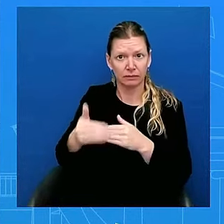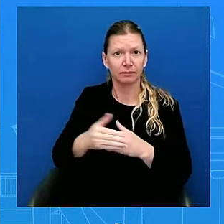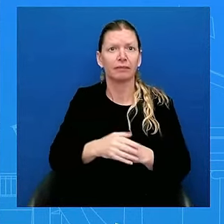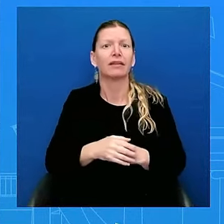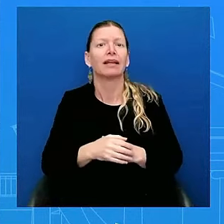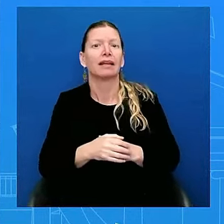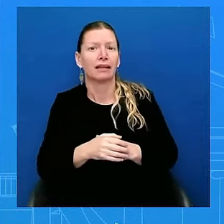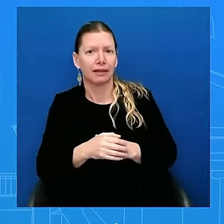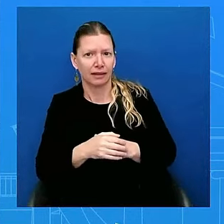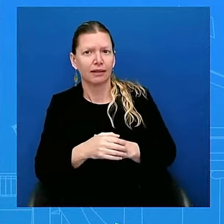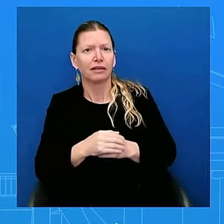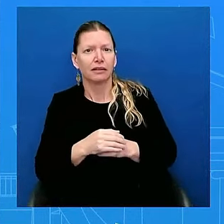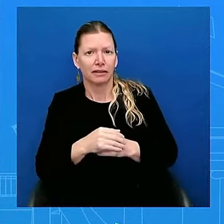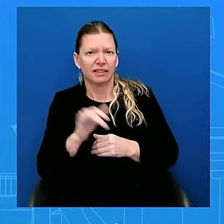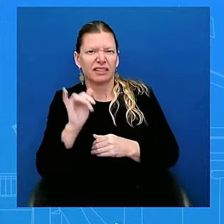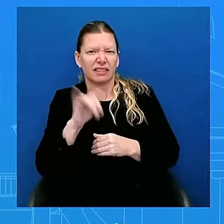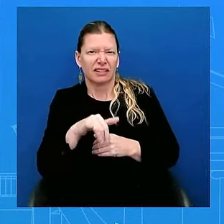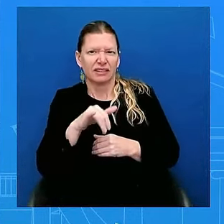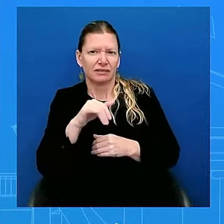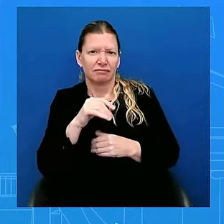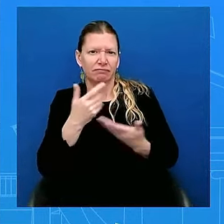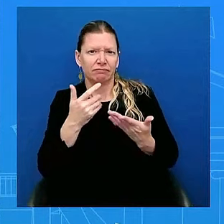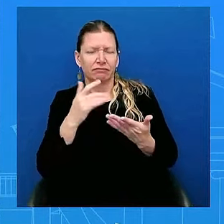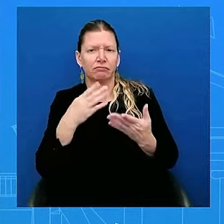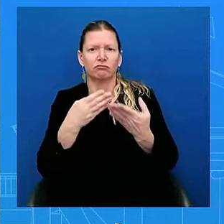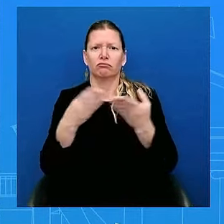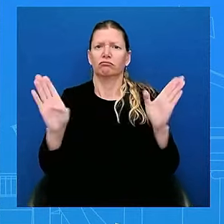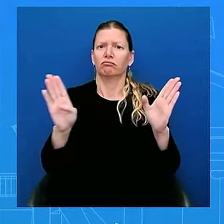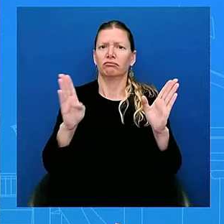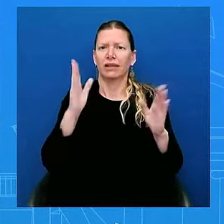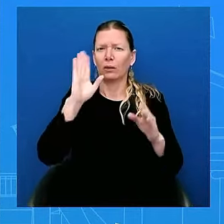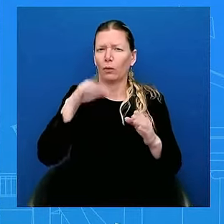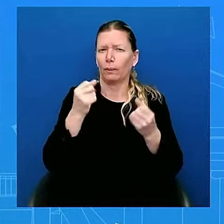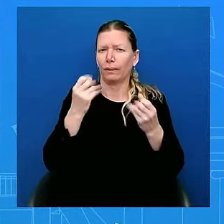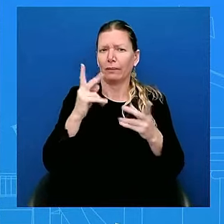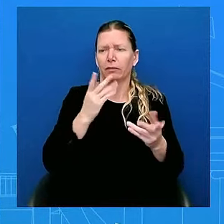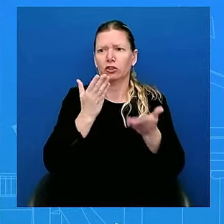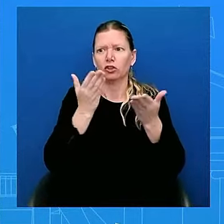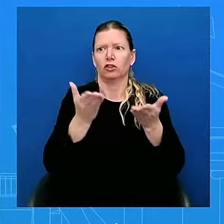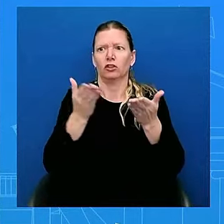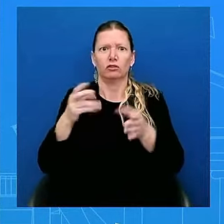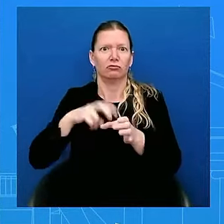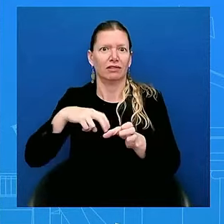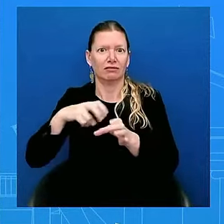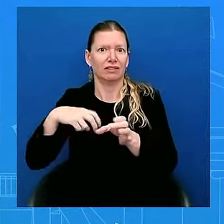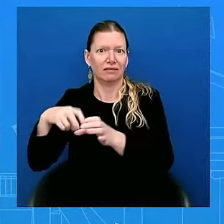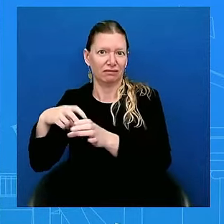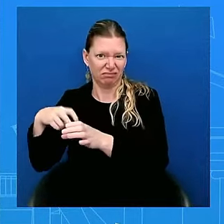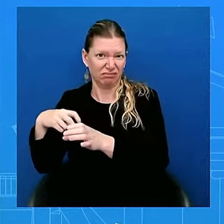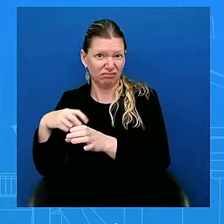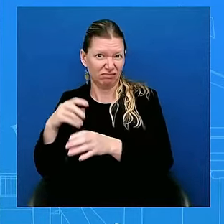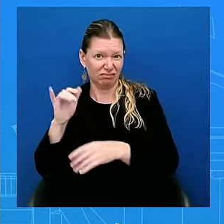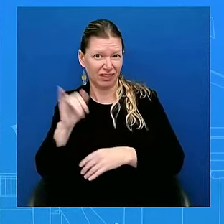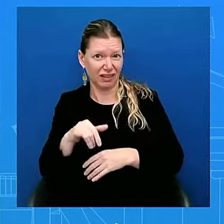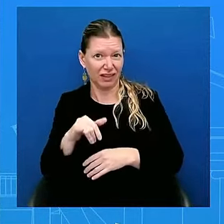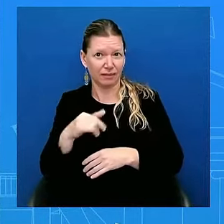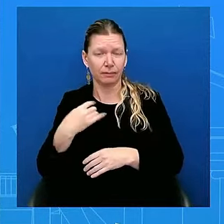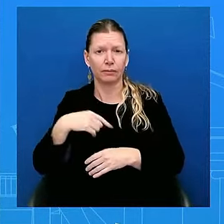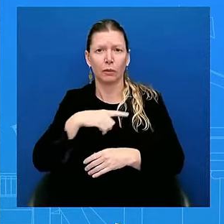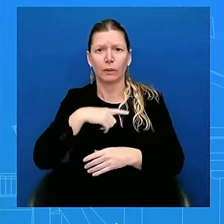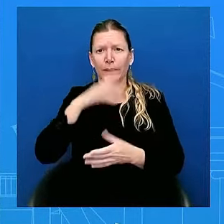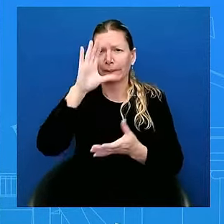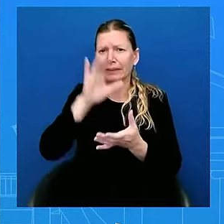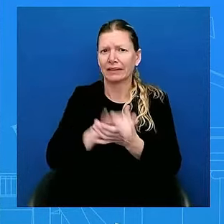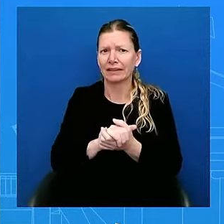I've heard about him resigning from office. We believe – and any suggestion of that note is